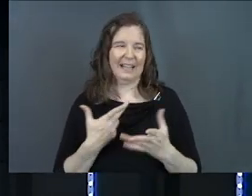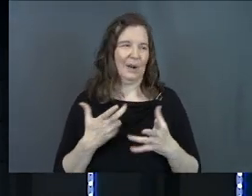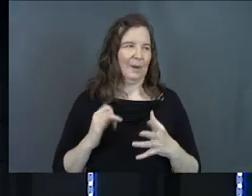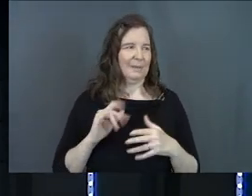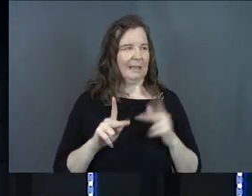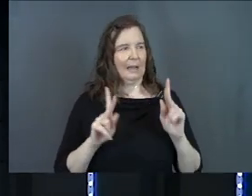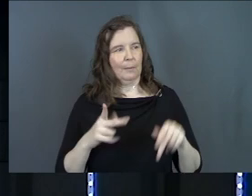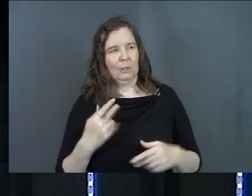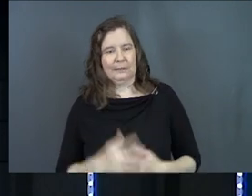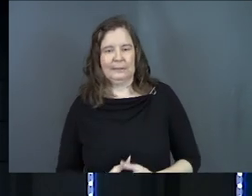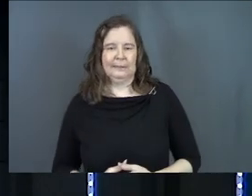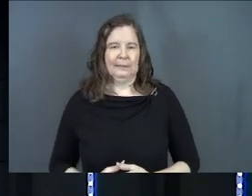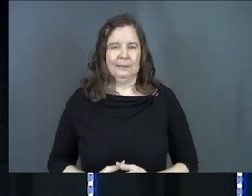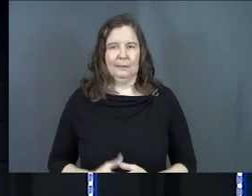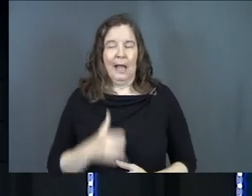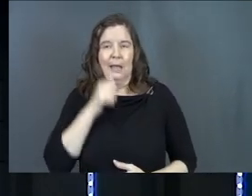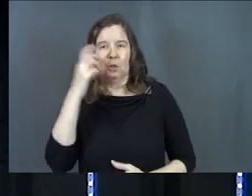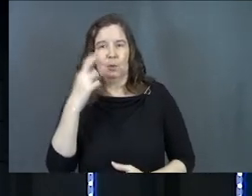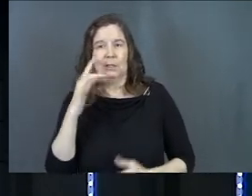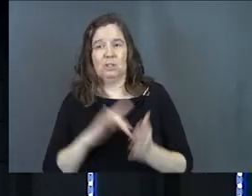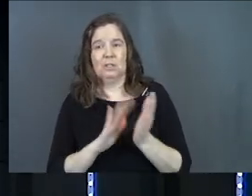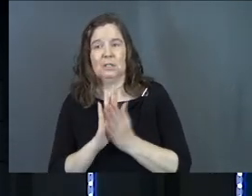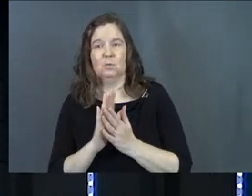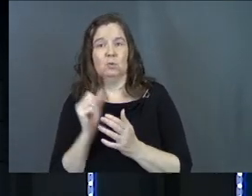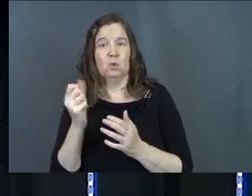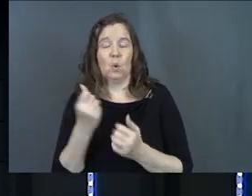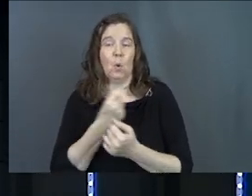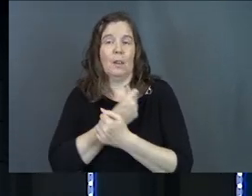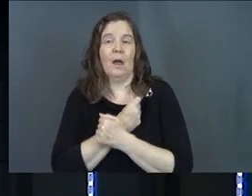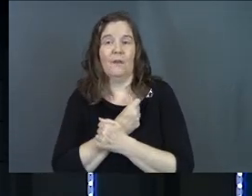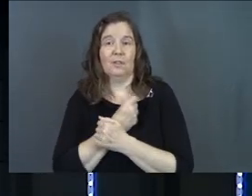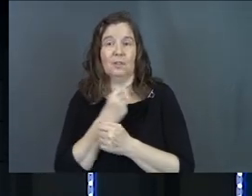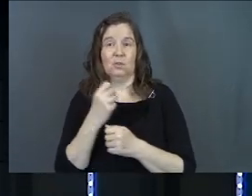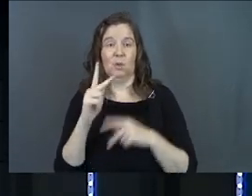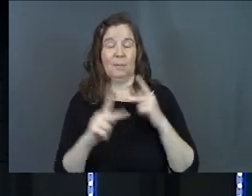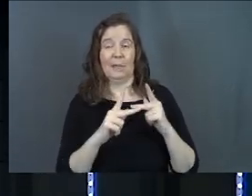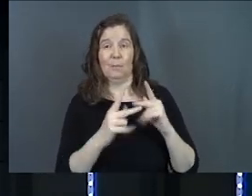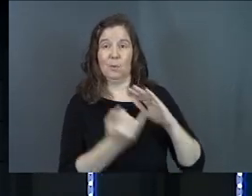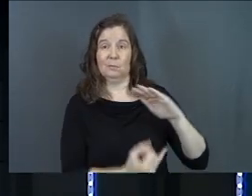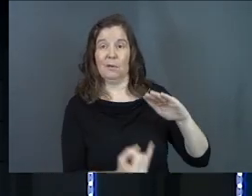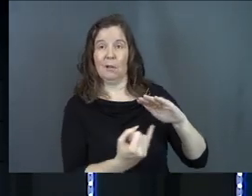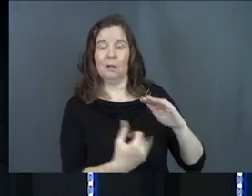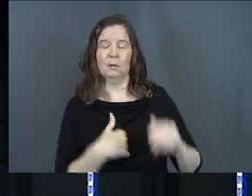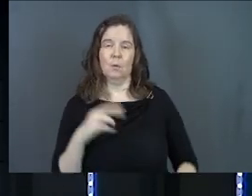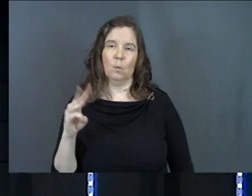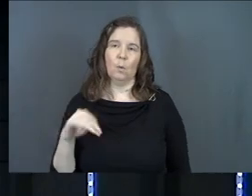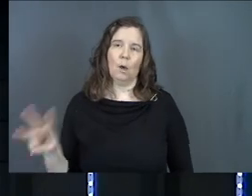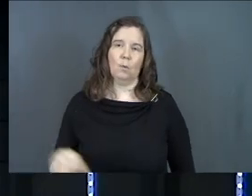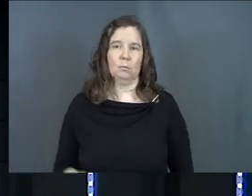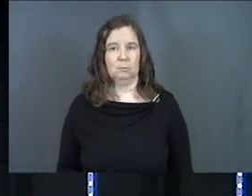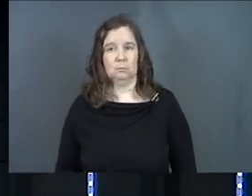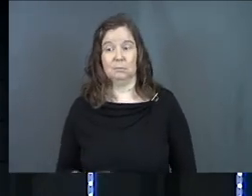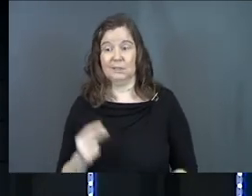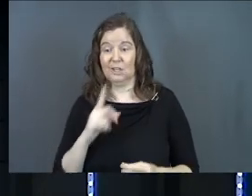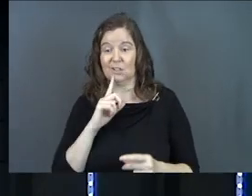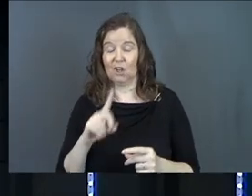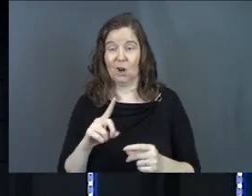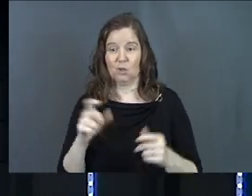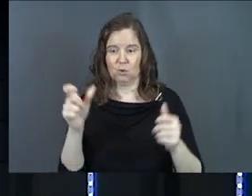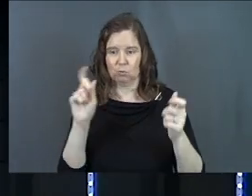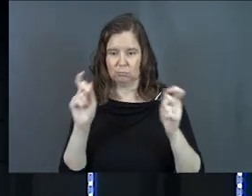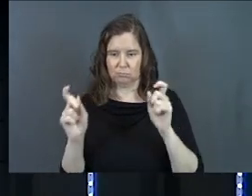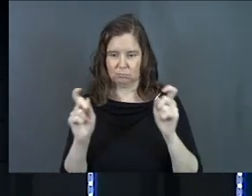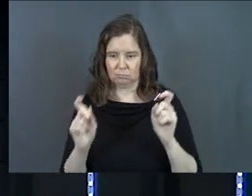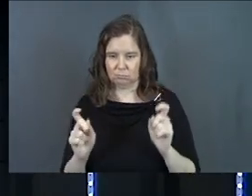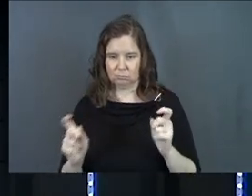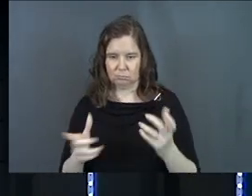that kind of person. I didn't realize Jesus was so loving to the outcast. Wow. And all of a sudden he starts to shape